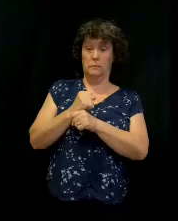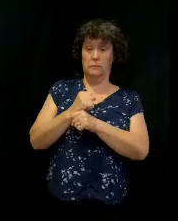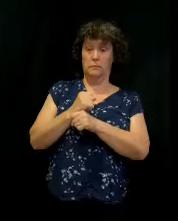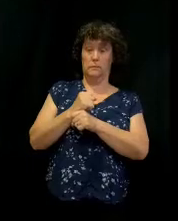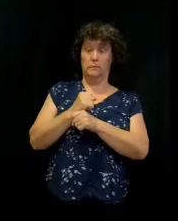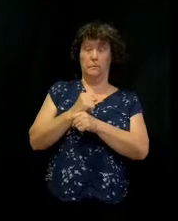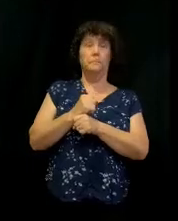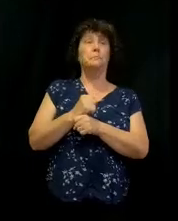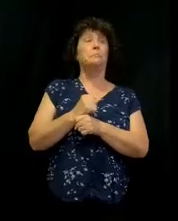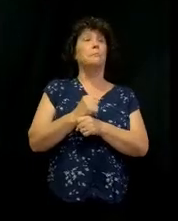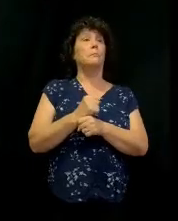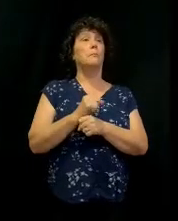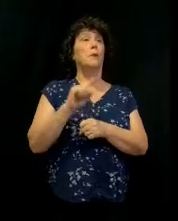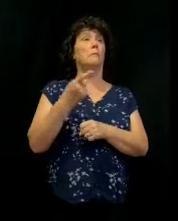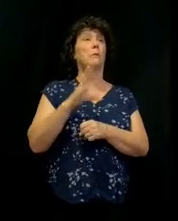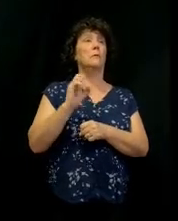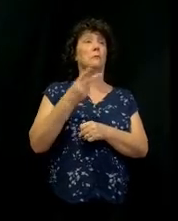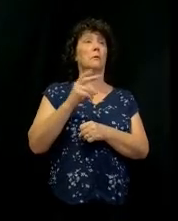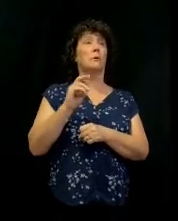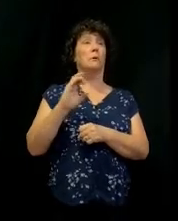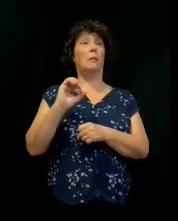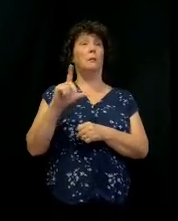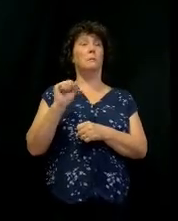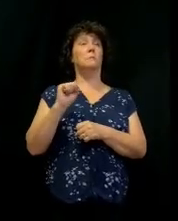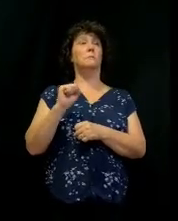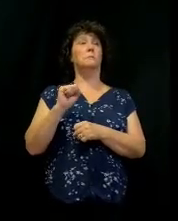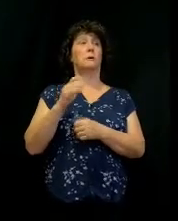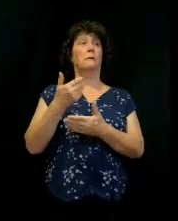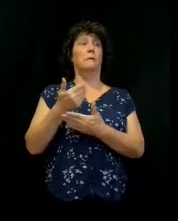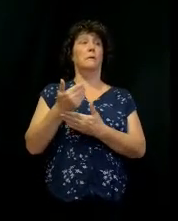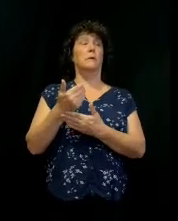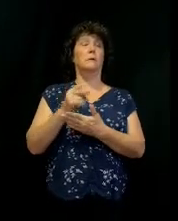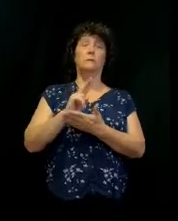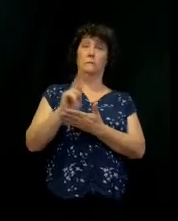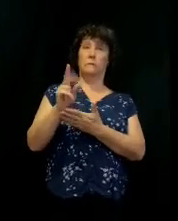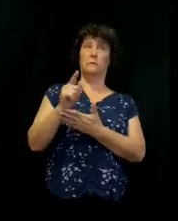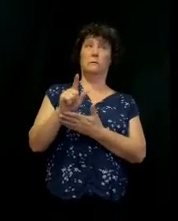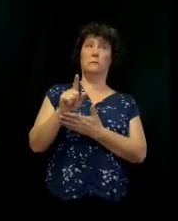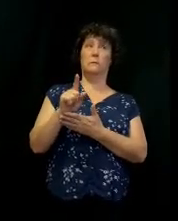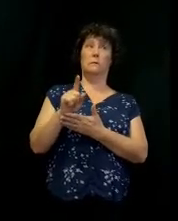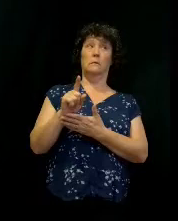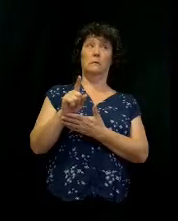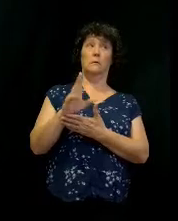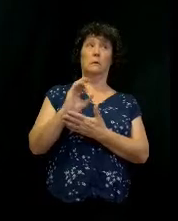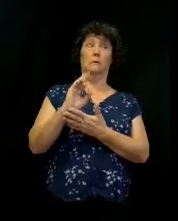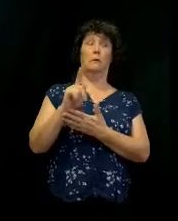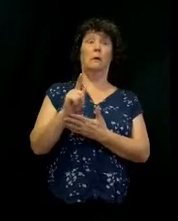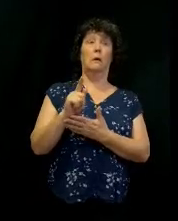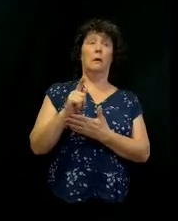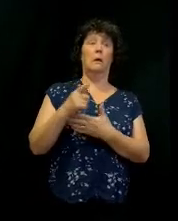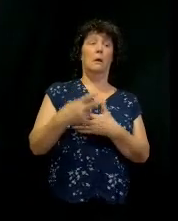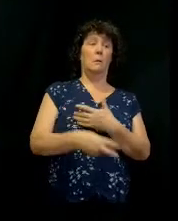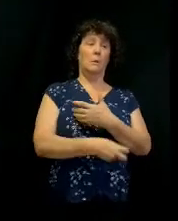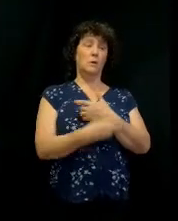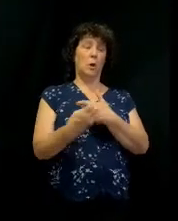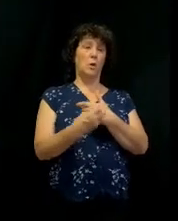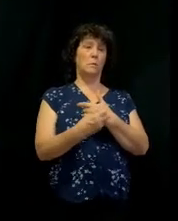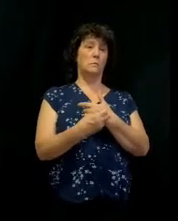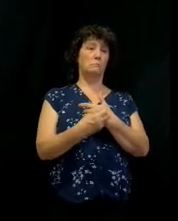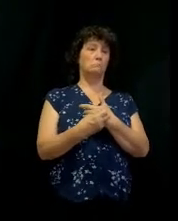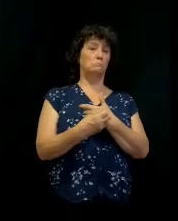Now, in 1 Chronicles chapter 15, the ark had been taken captive by the Philistines,